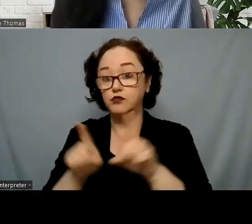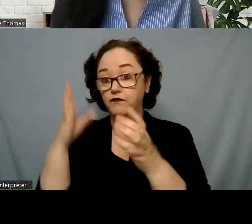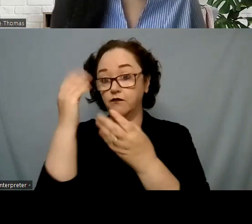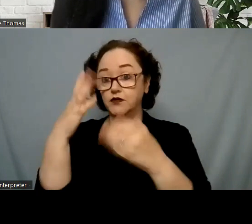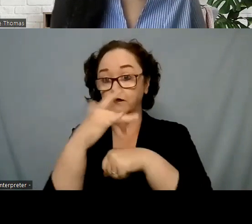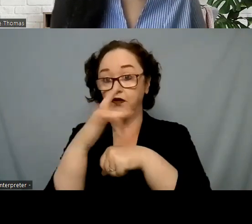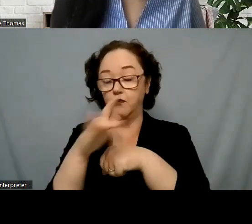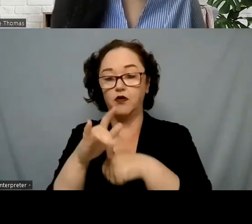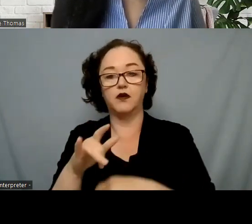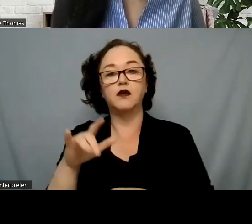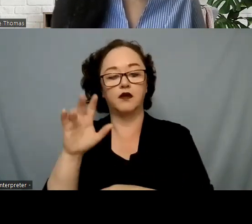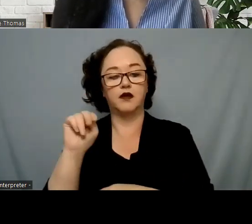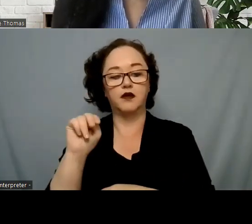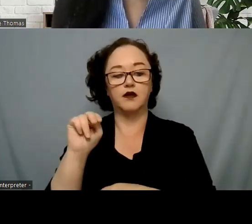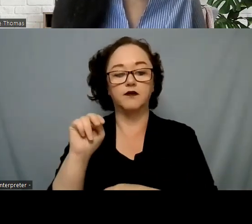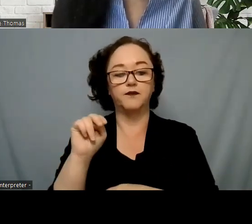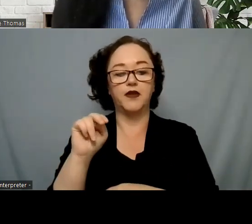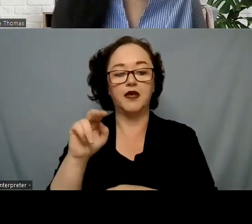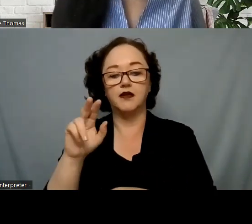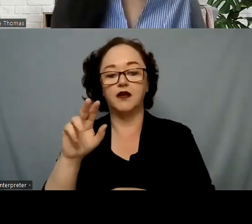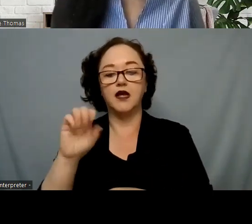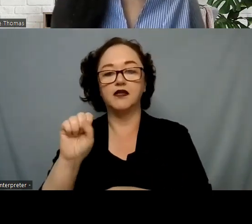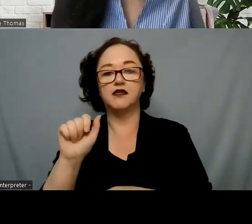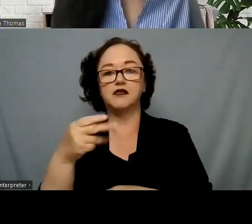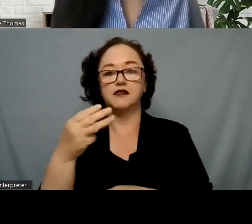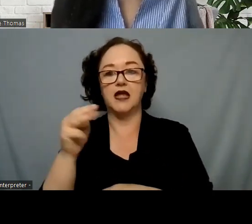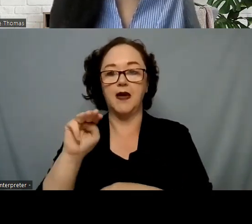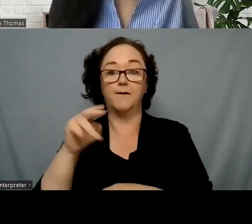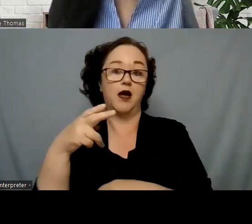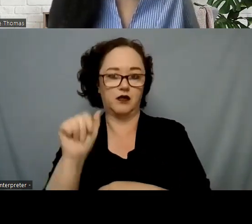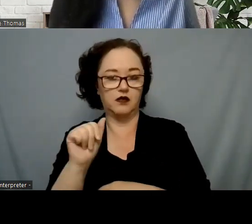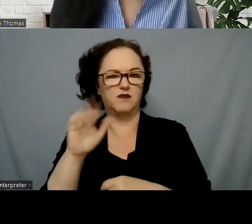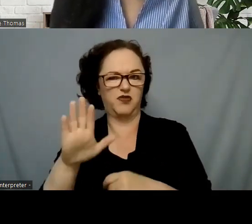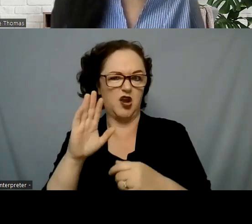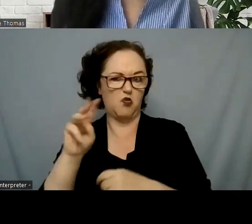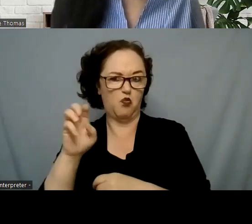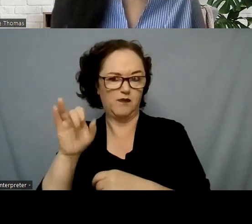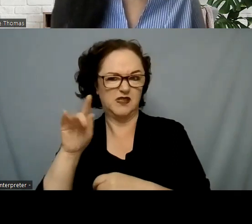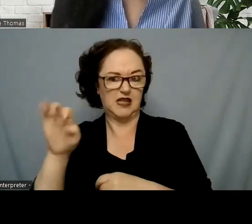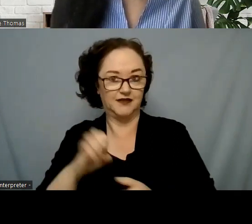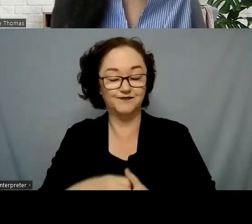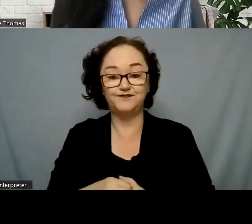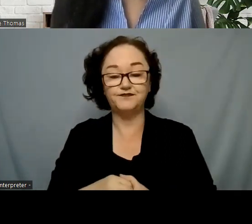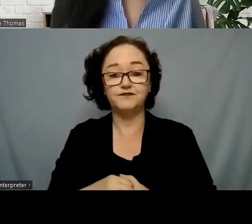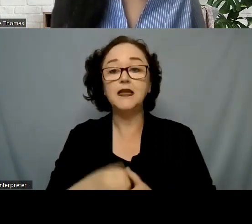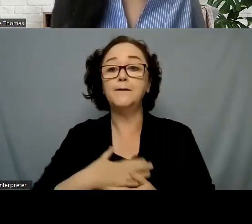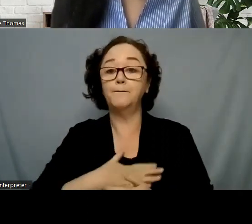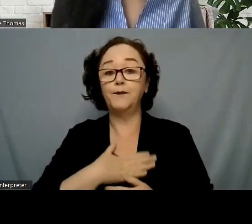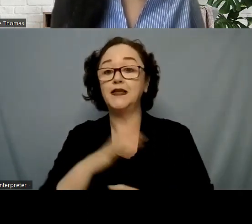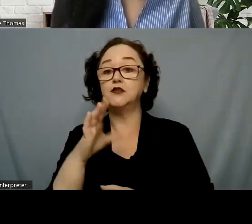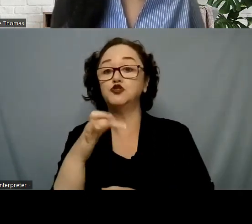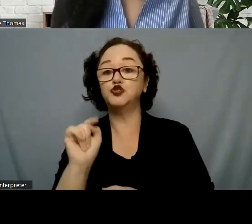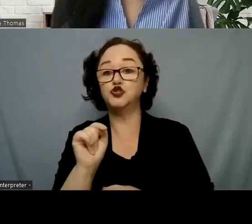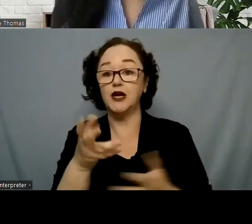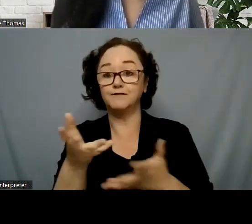MHA's and NASHPEN's website, as well as NASHPEN's YouTube channel. Please use the chat pod to share